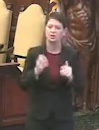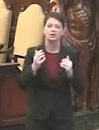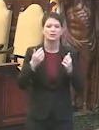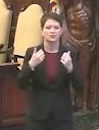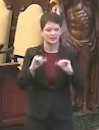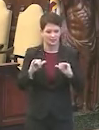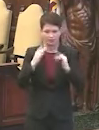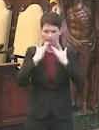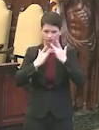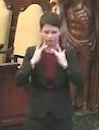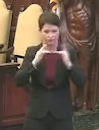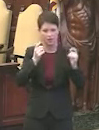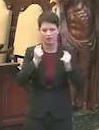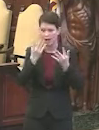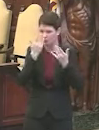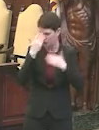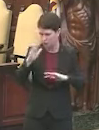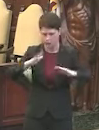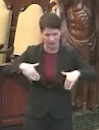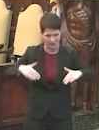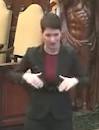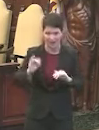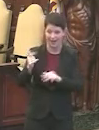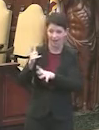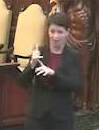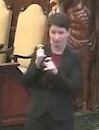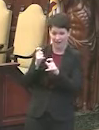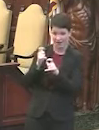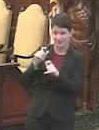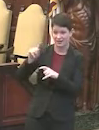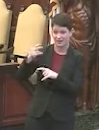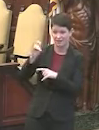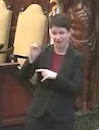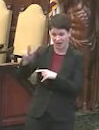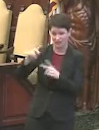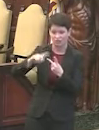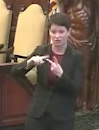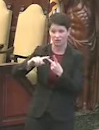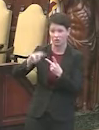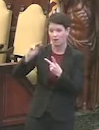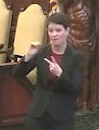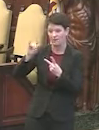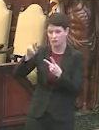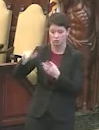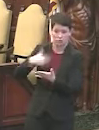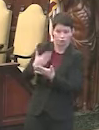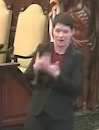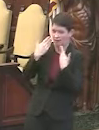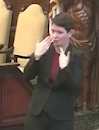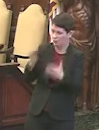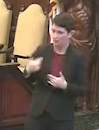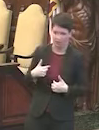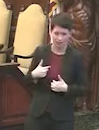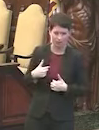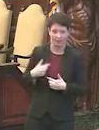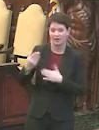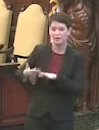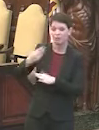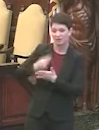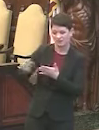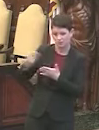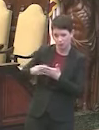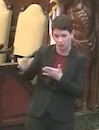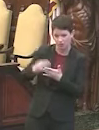much guesswork involved. We don't know how quickly the doses of Pfizer and Moderna vaccine will arrive, even whether the previous purchases